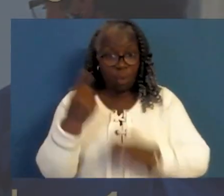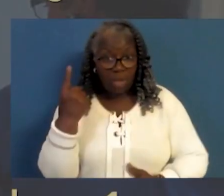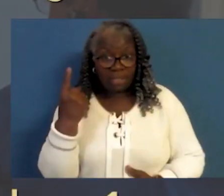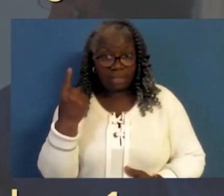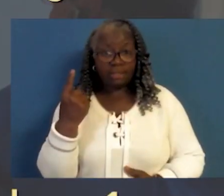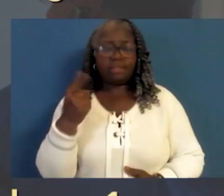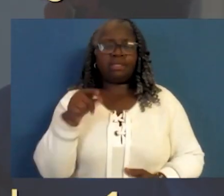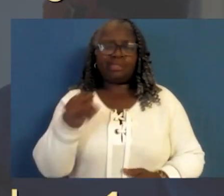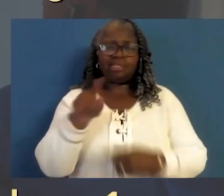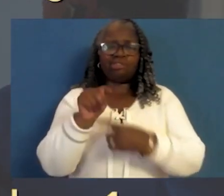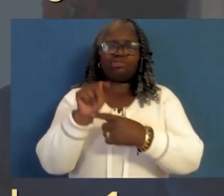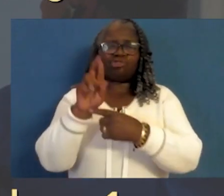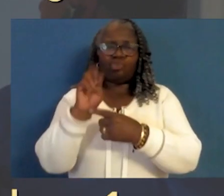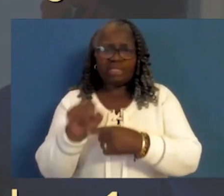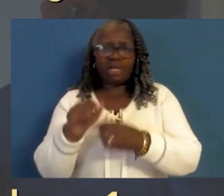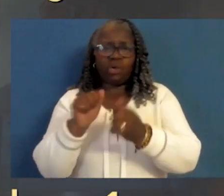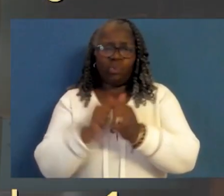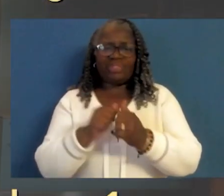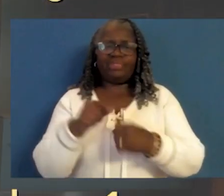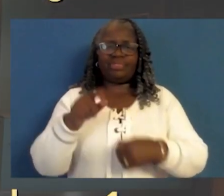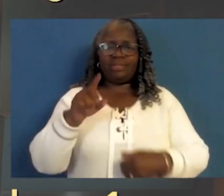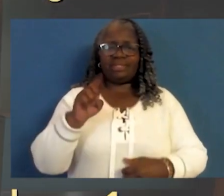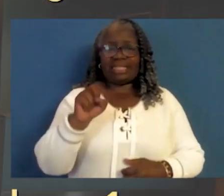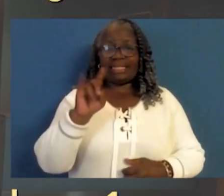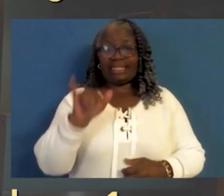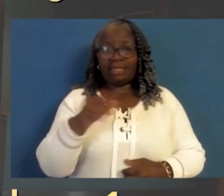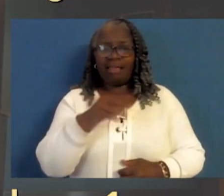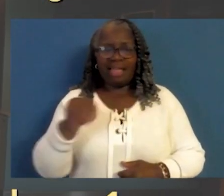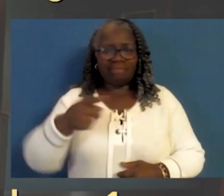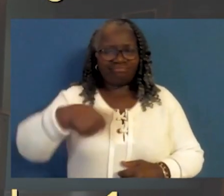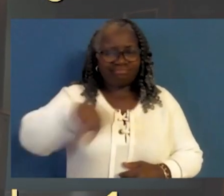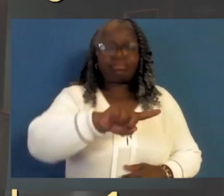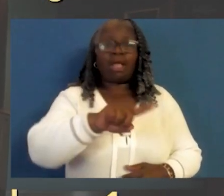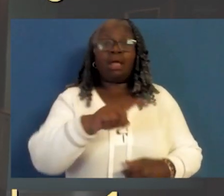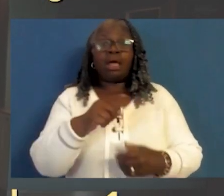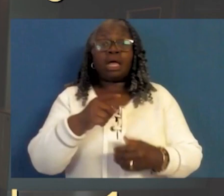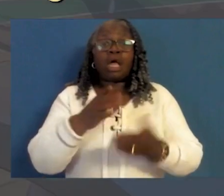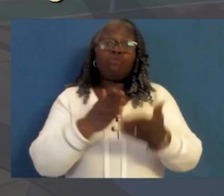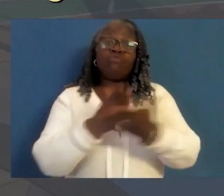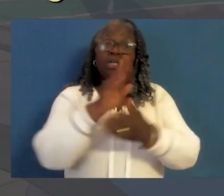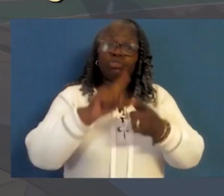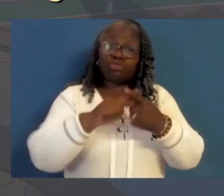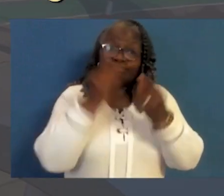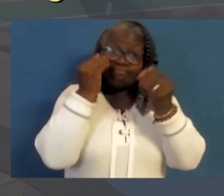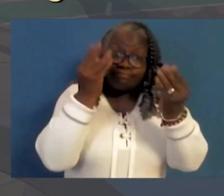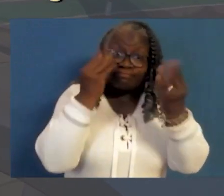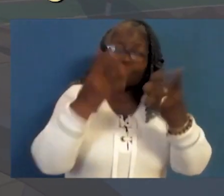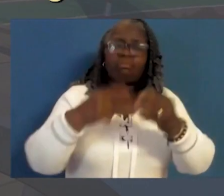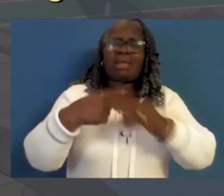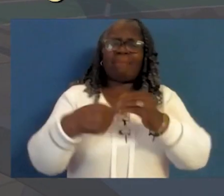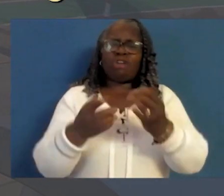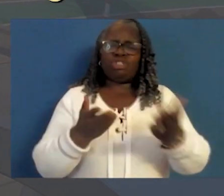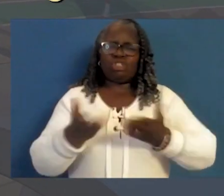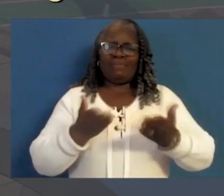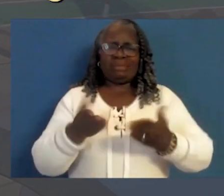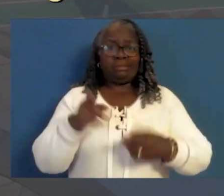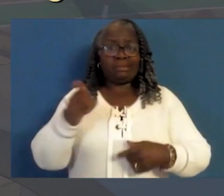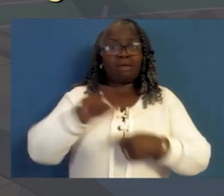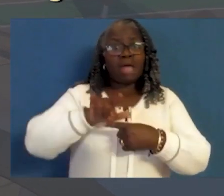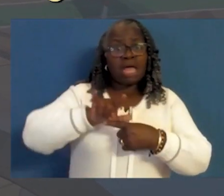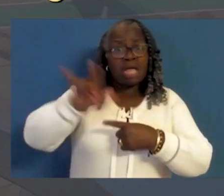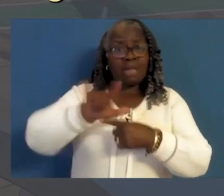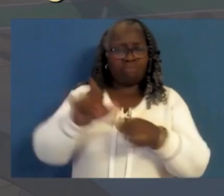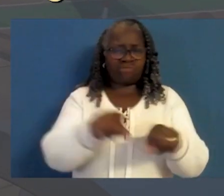Number one, the right to be treated with dignity and respect. Number two, the right to receive